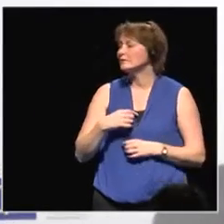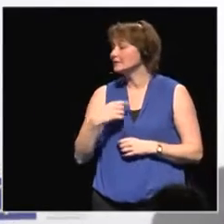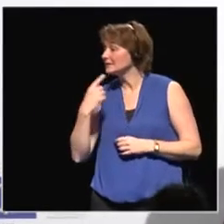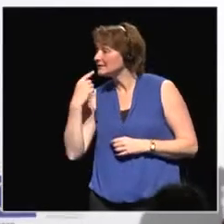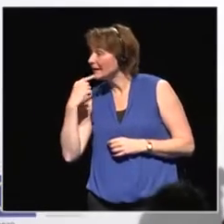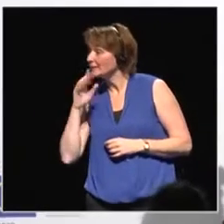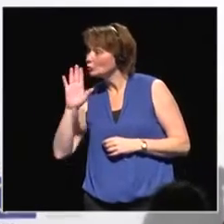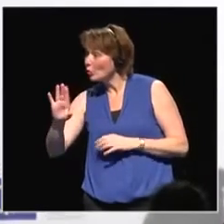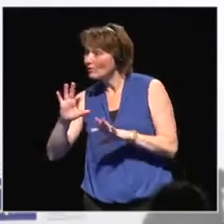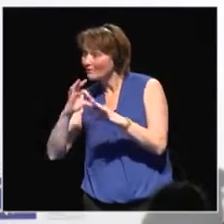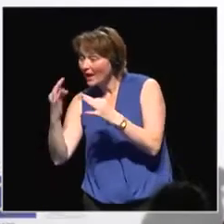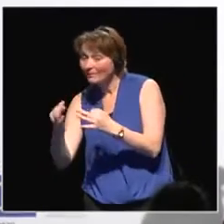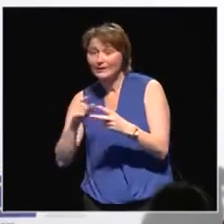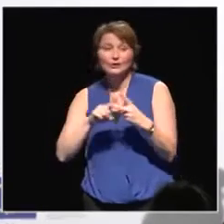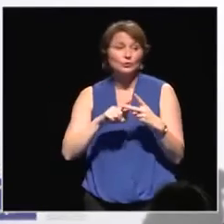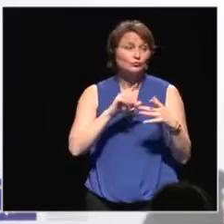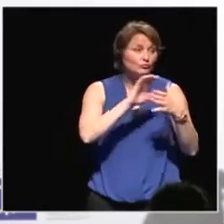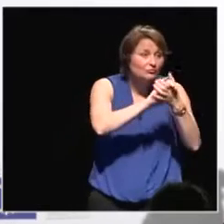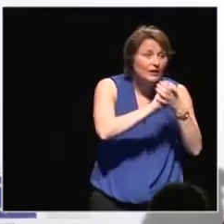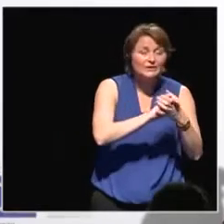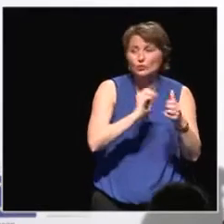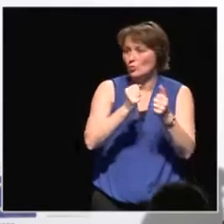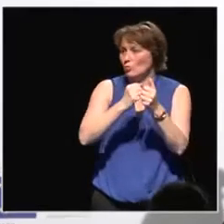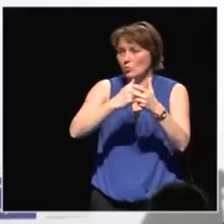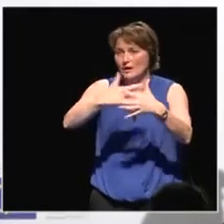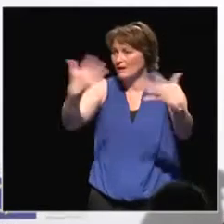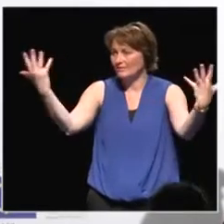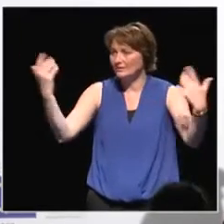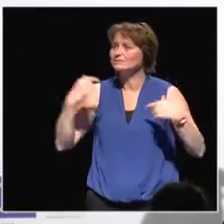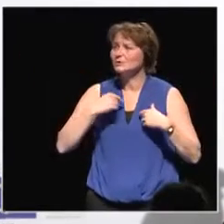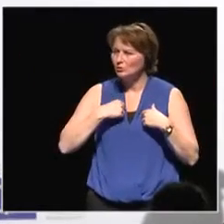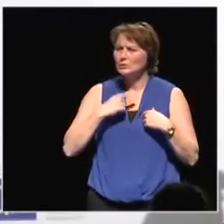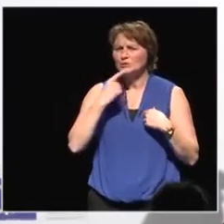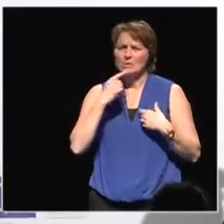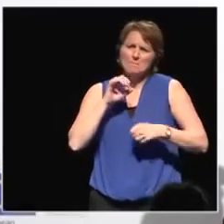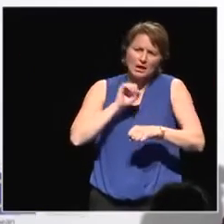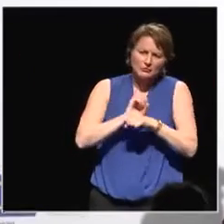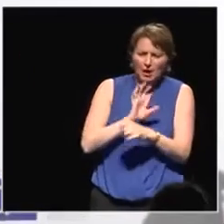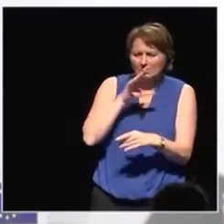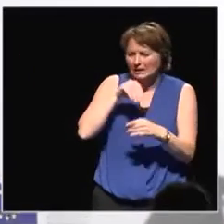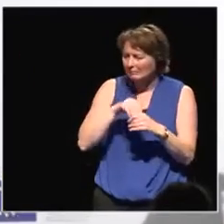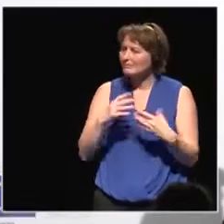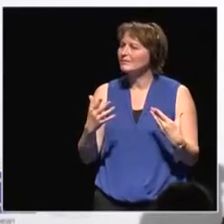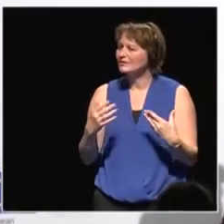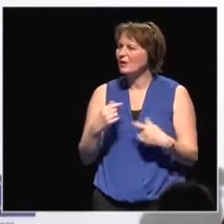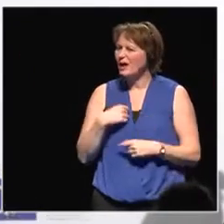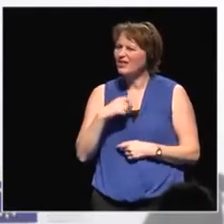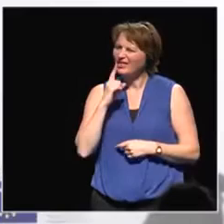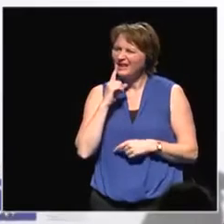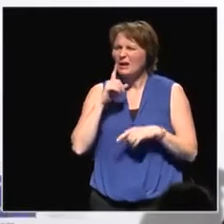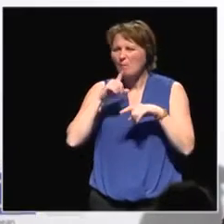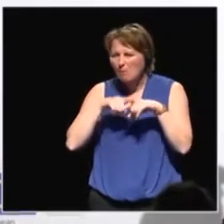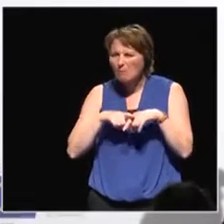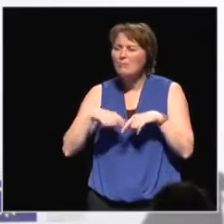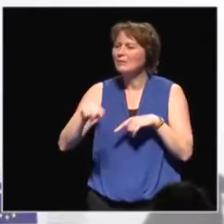family or your friends or whatever you're doing as a part of your job or something. So I think it really depends how